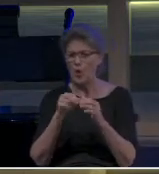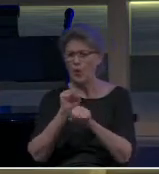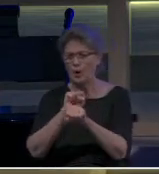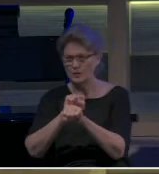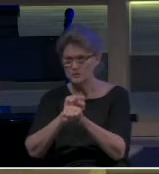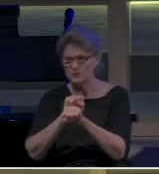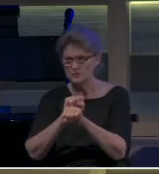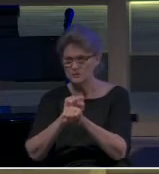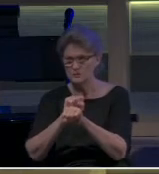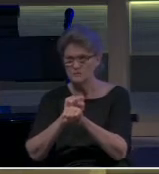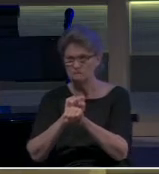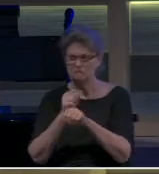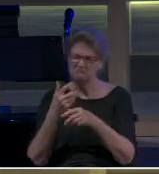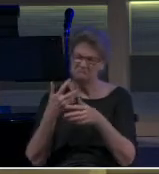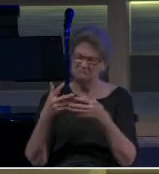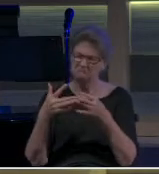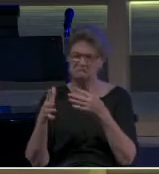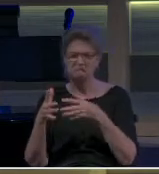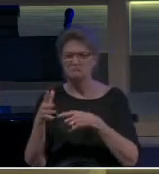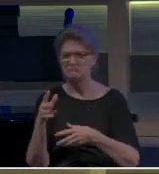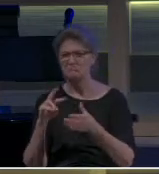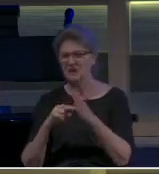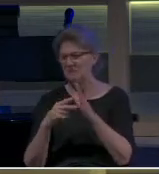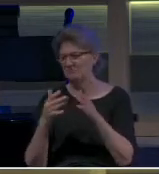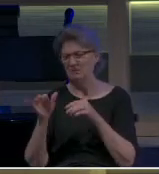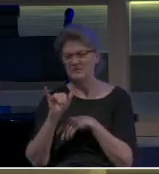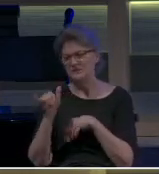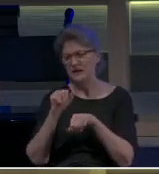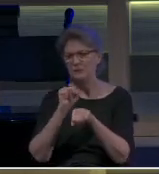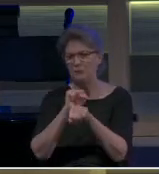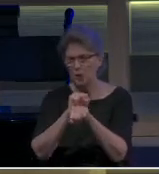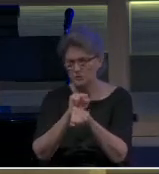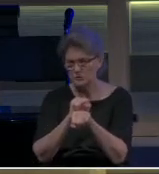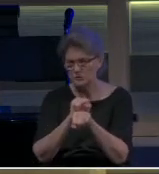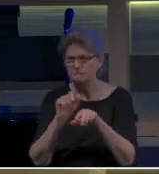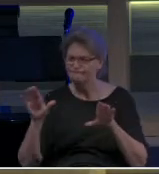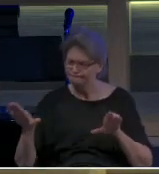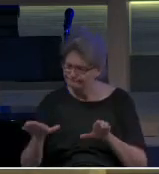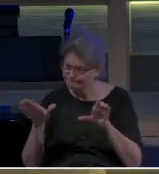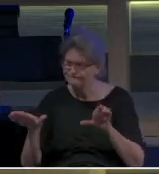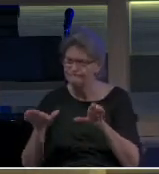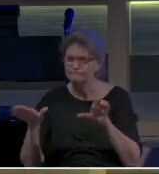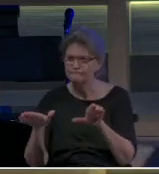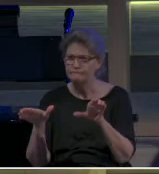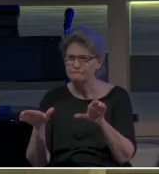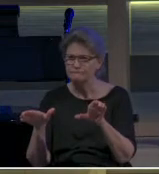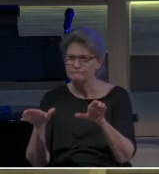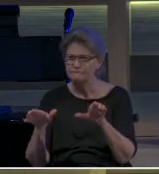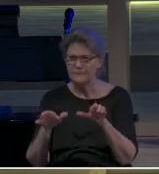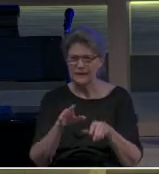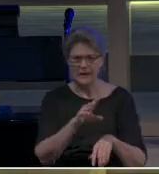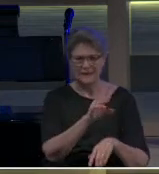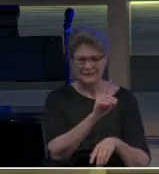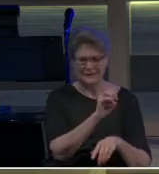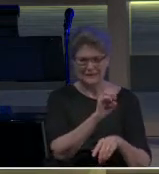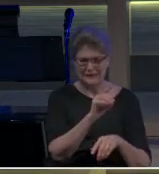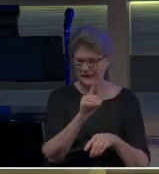Either translation is fine. They both mean the same things. What's a work and what's a deed?